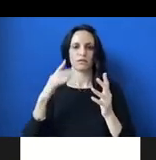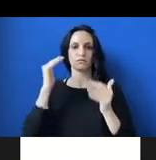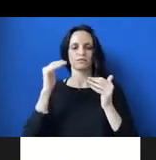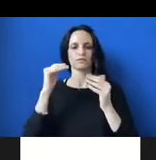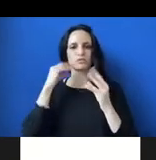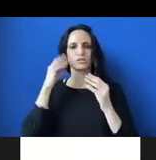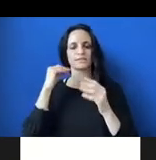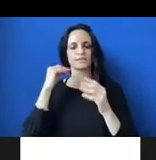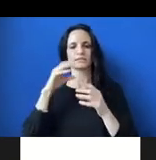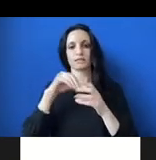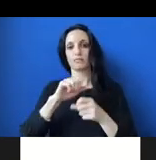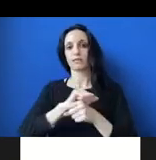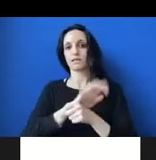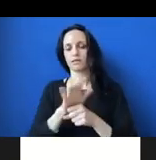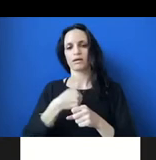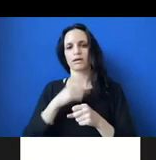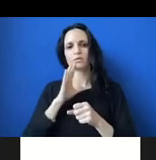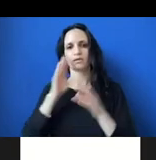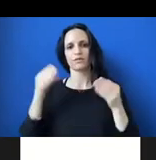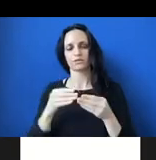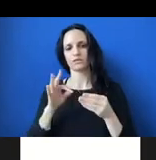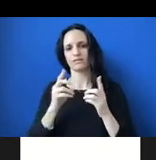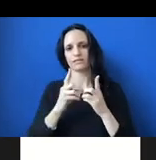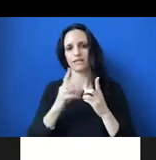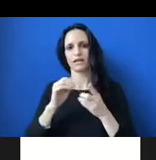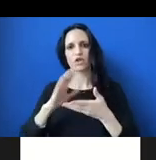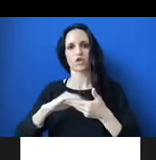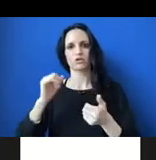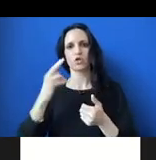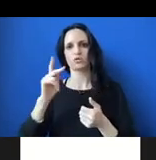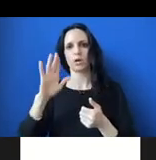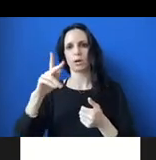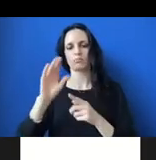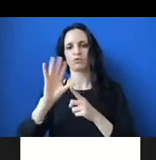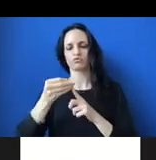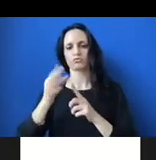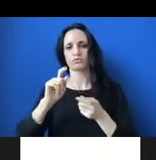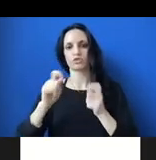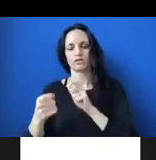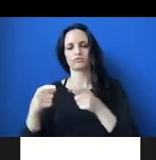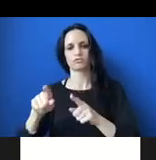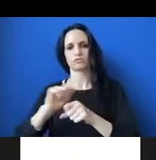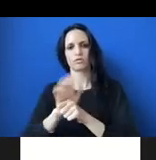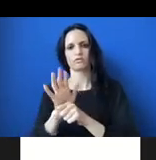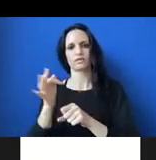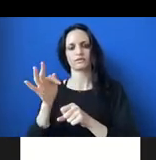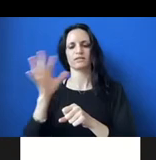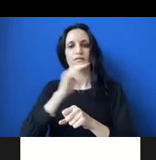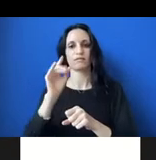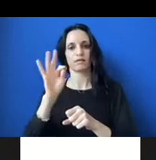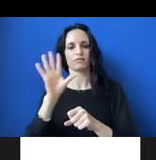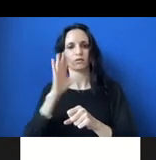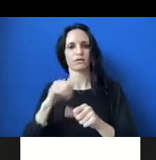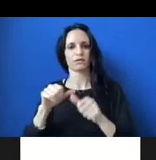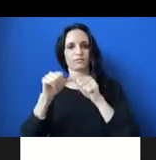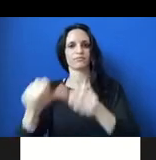be focusing particularly on if dating and hookup culture have changed in the COVID-19 pandemic and also if there will be lasting long